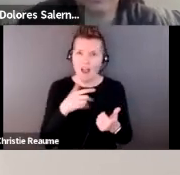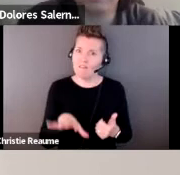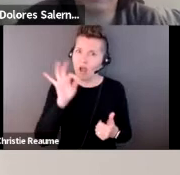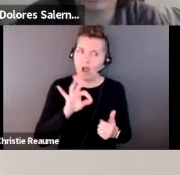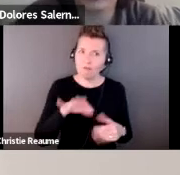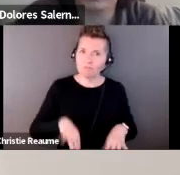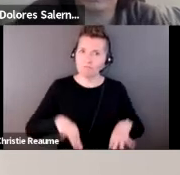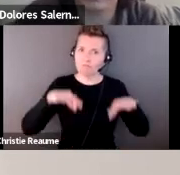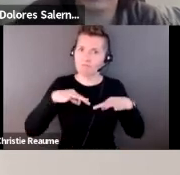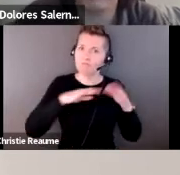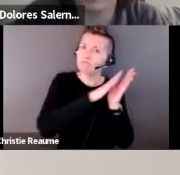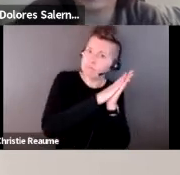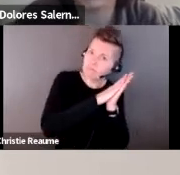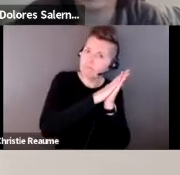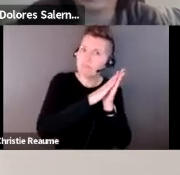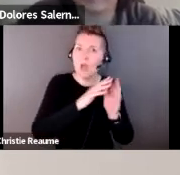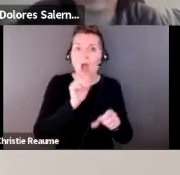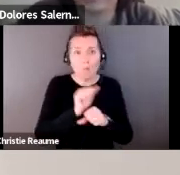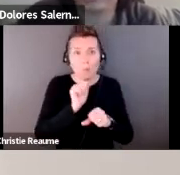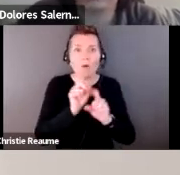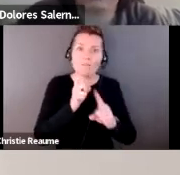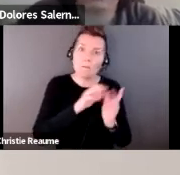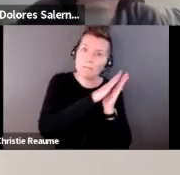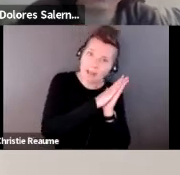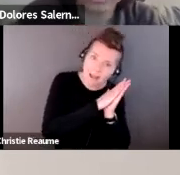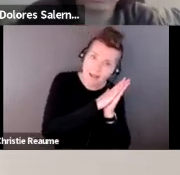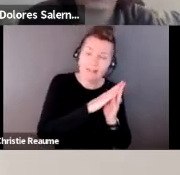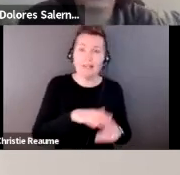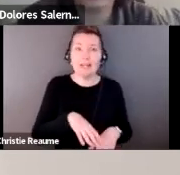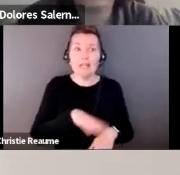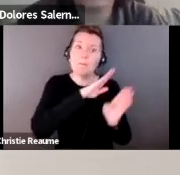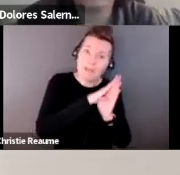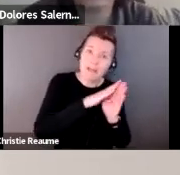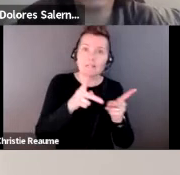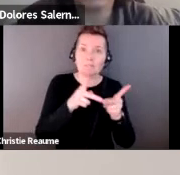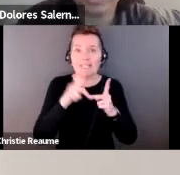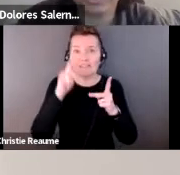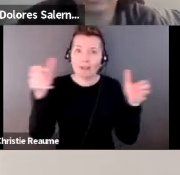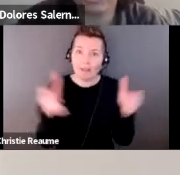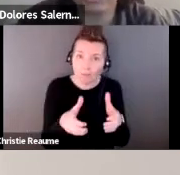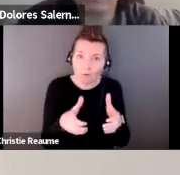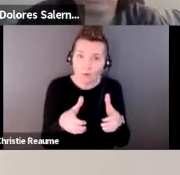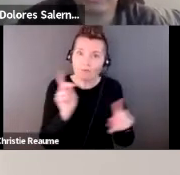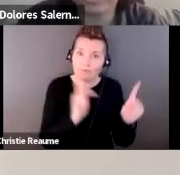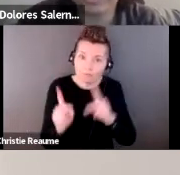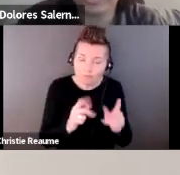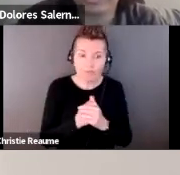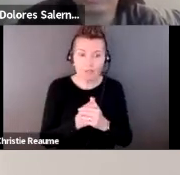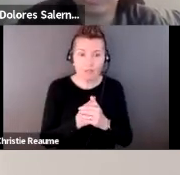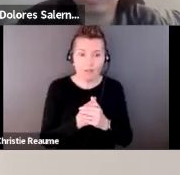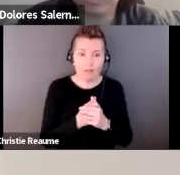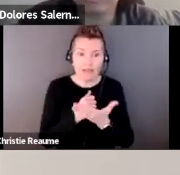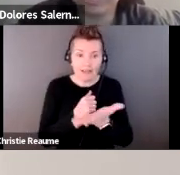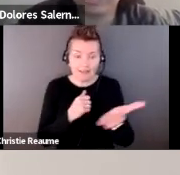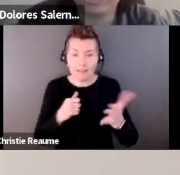thinking through work done from the bed and the bed as a space of gathering. Using materials allows me to evoke rest